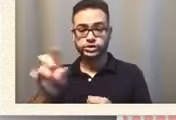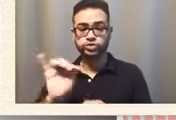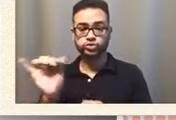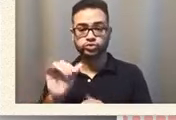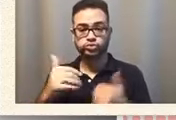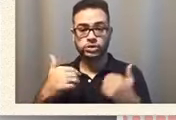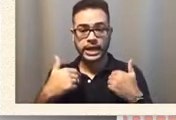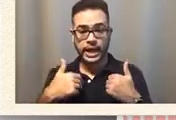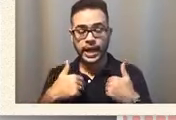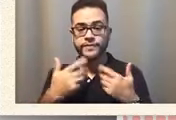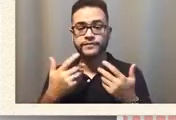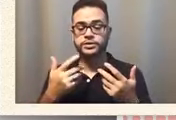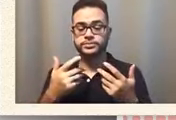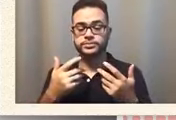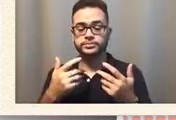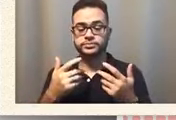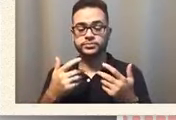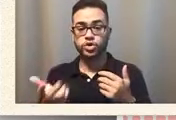adult